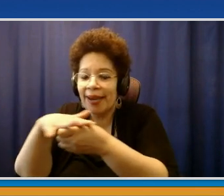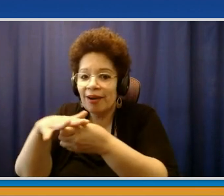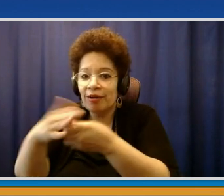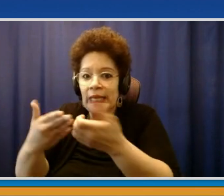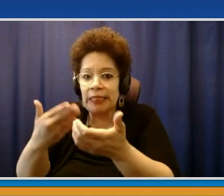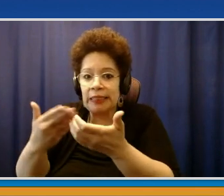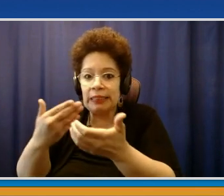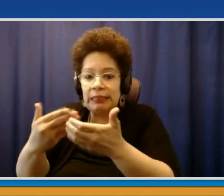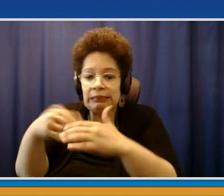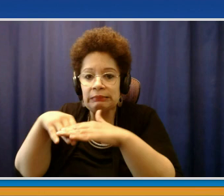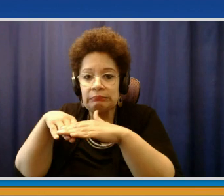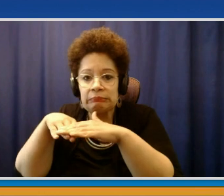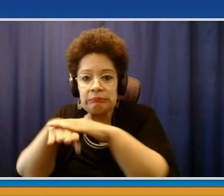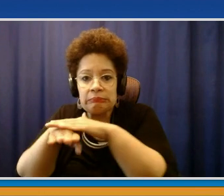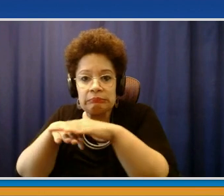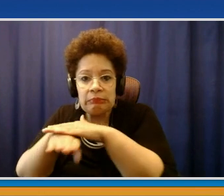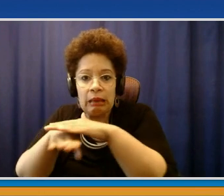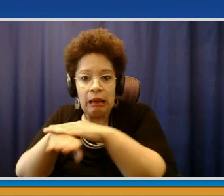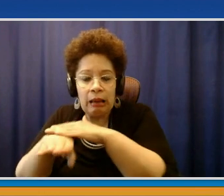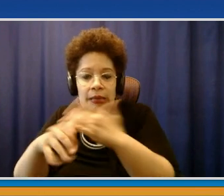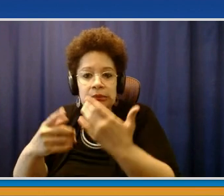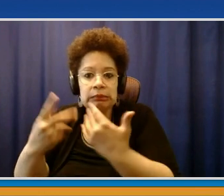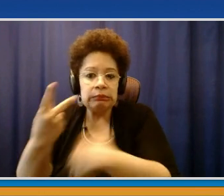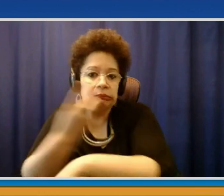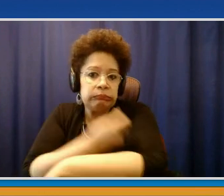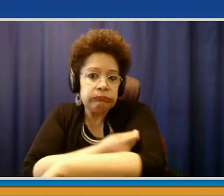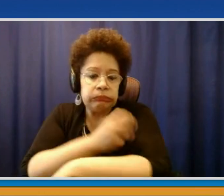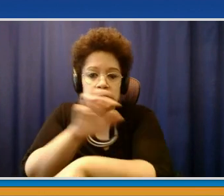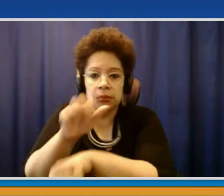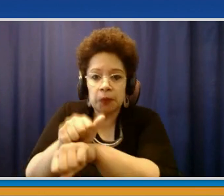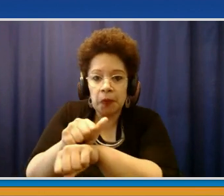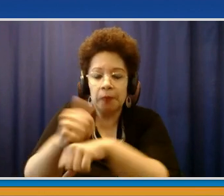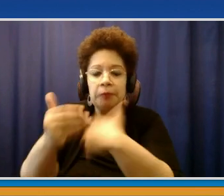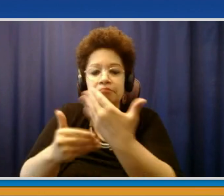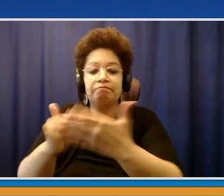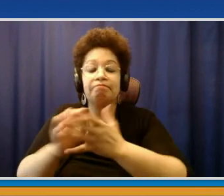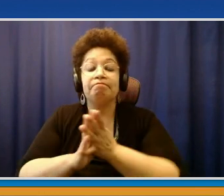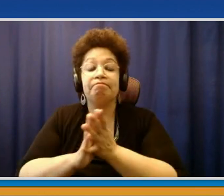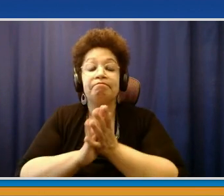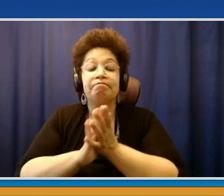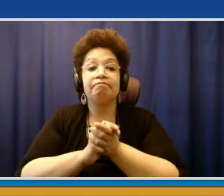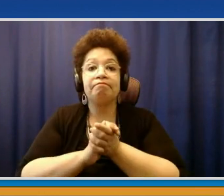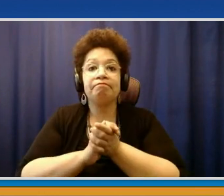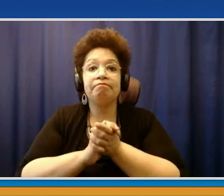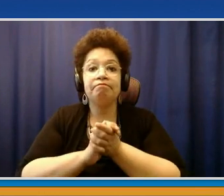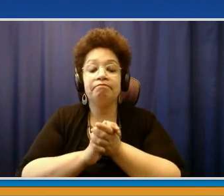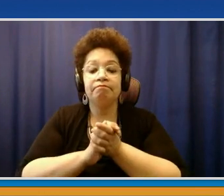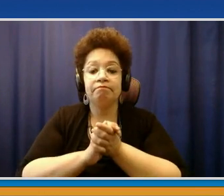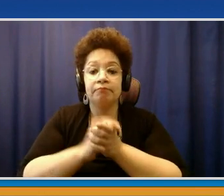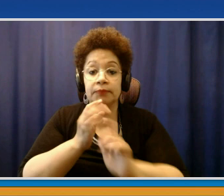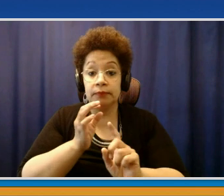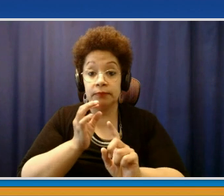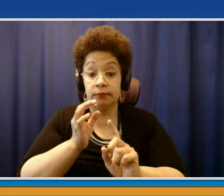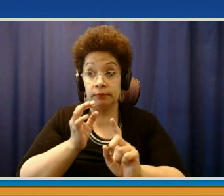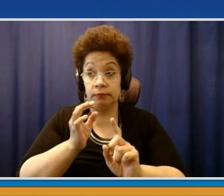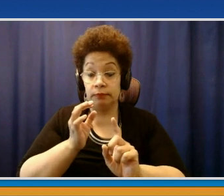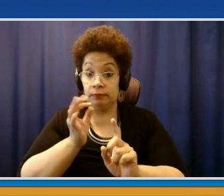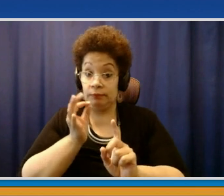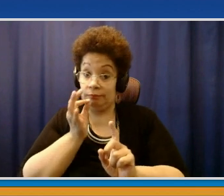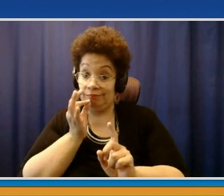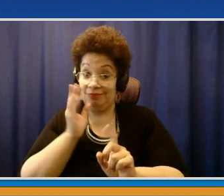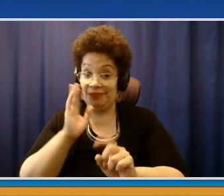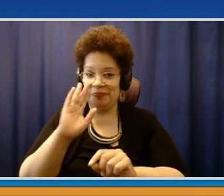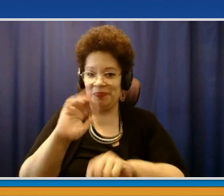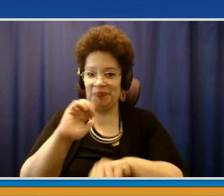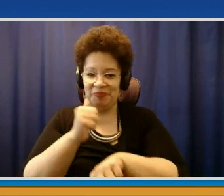So some of these upcoming dates that we have scheduled are designed to reach some of the younger people and to reach them in the